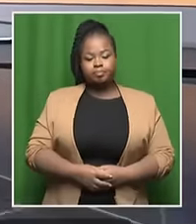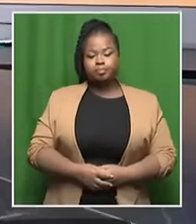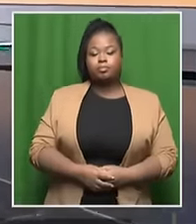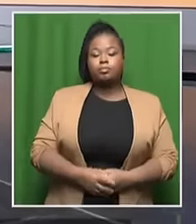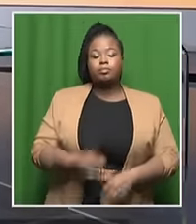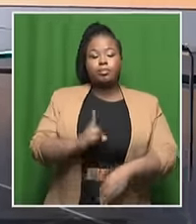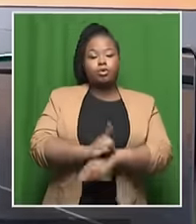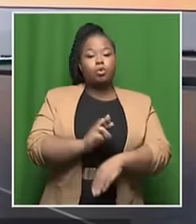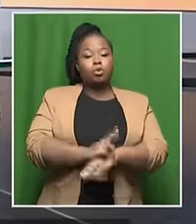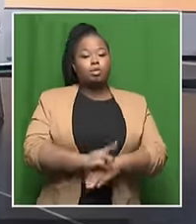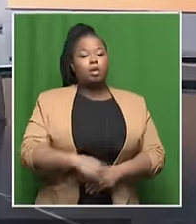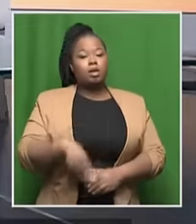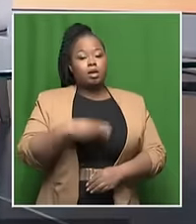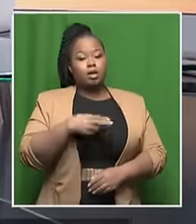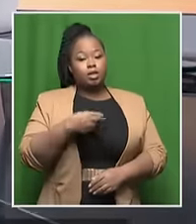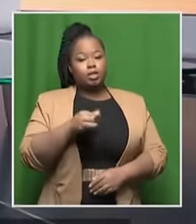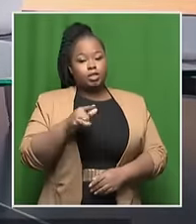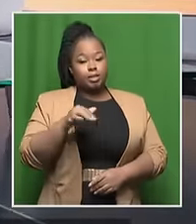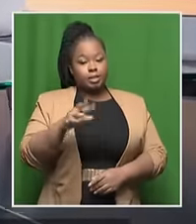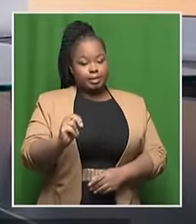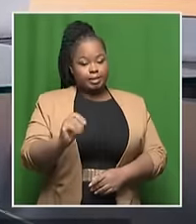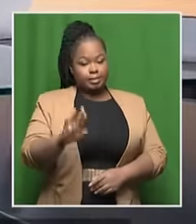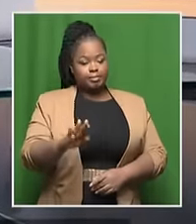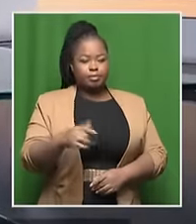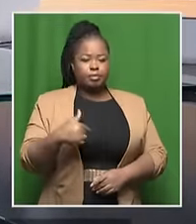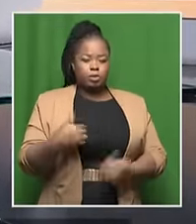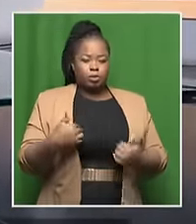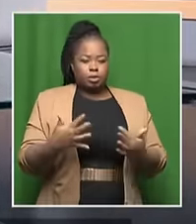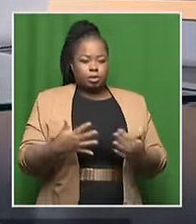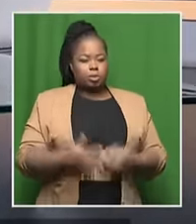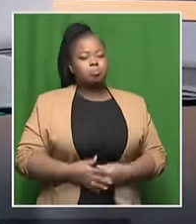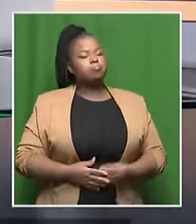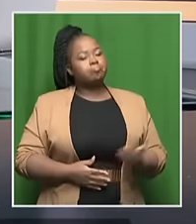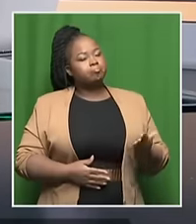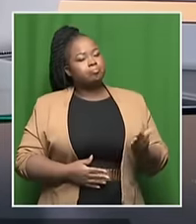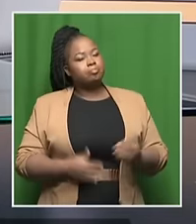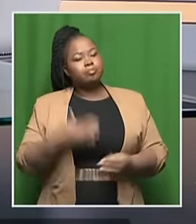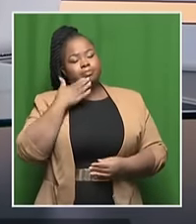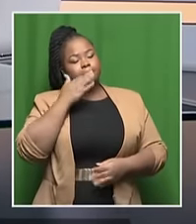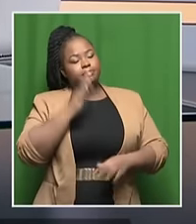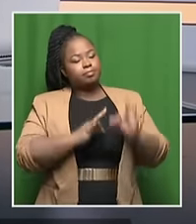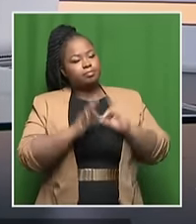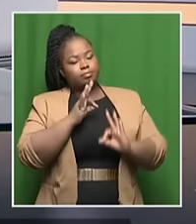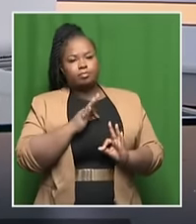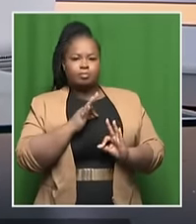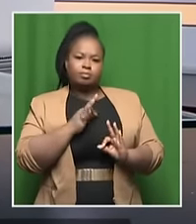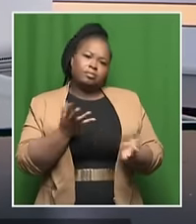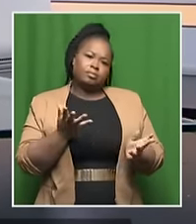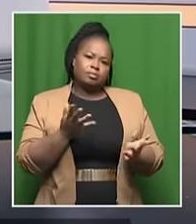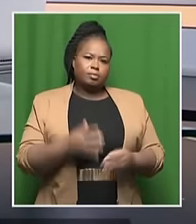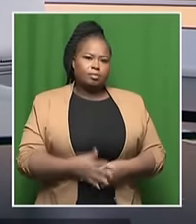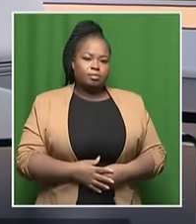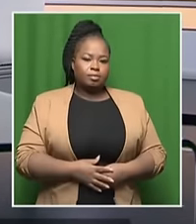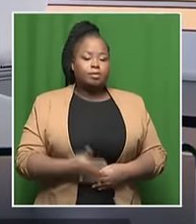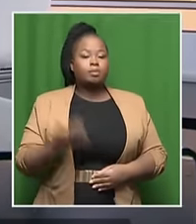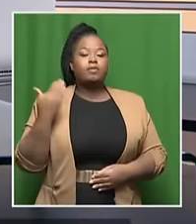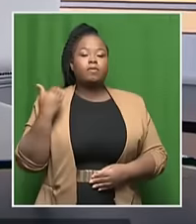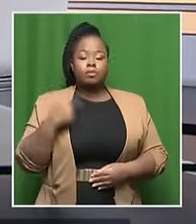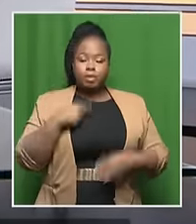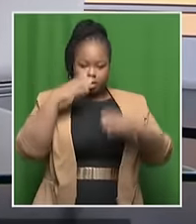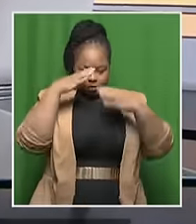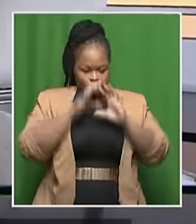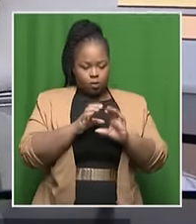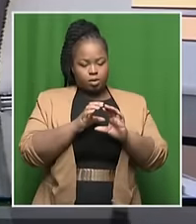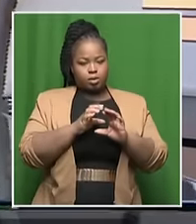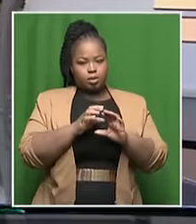Dr. Turton, I want to start off with you. Talk to me about the situation. Obviously, I began by focusing in